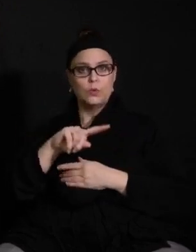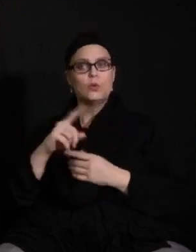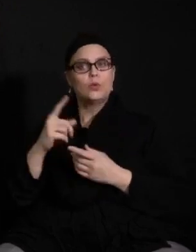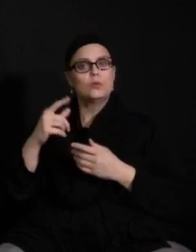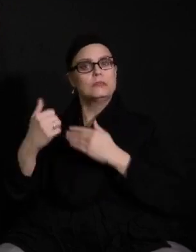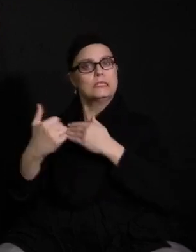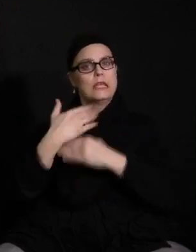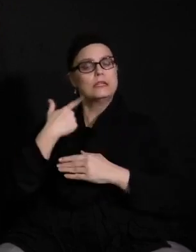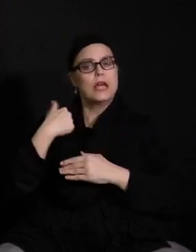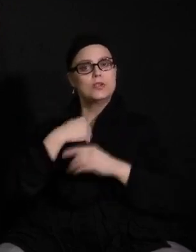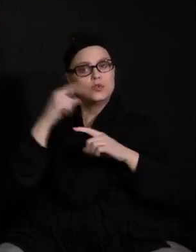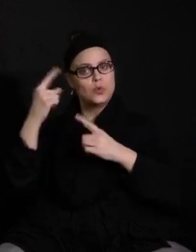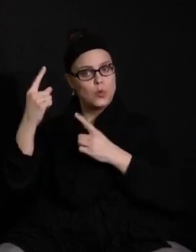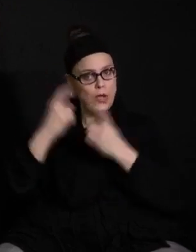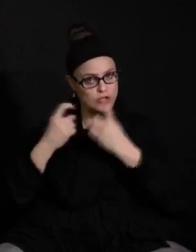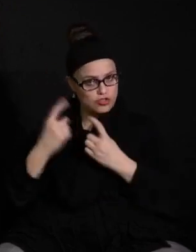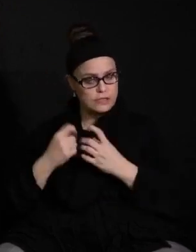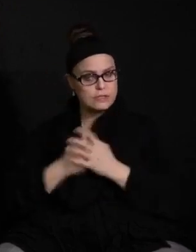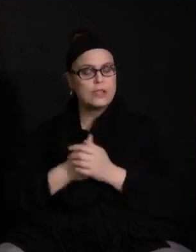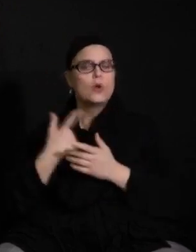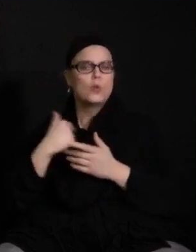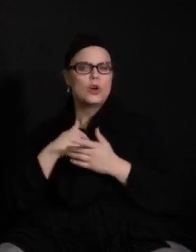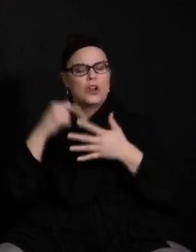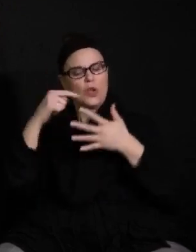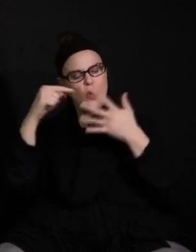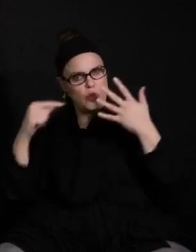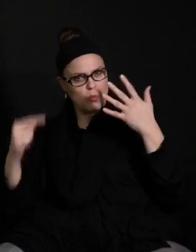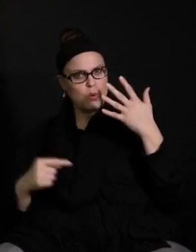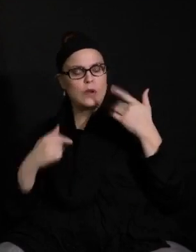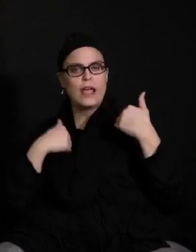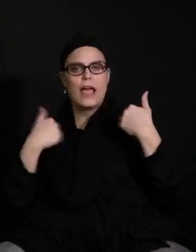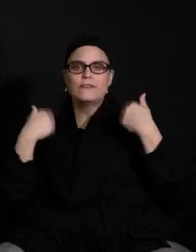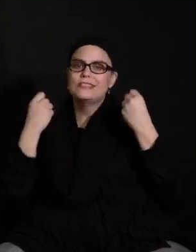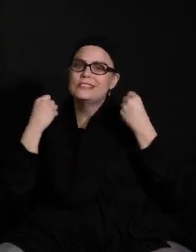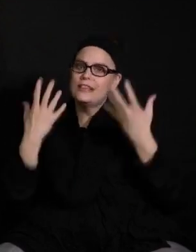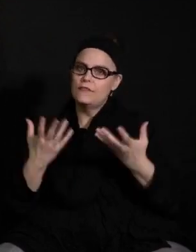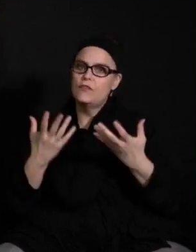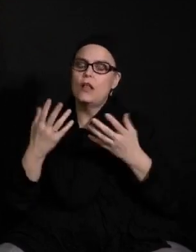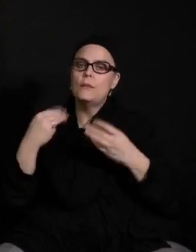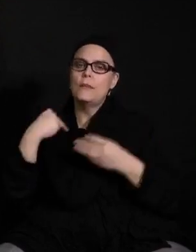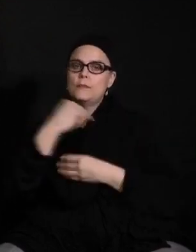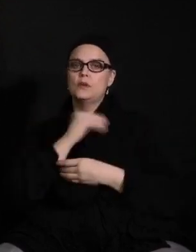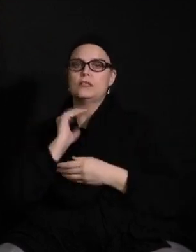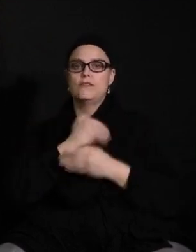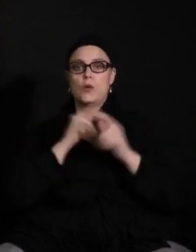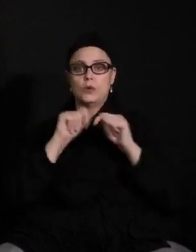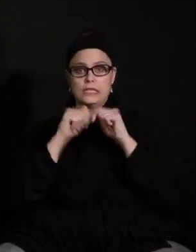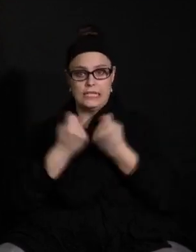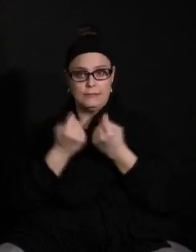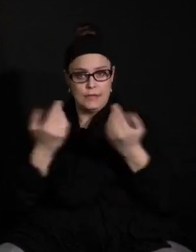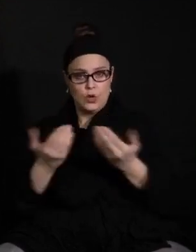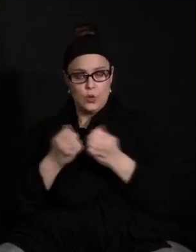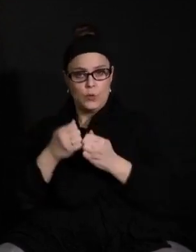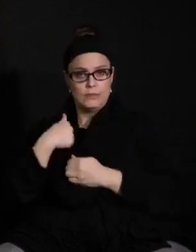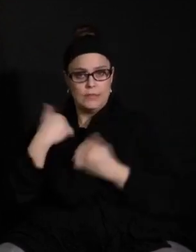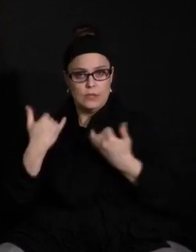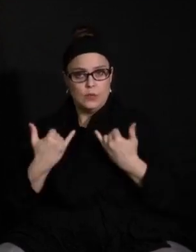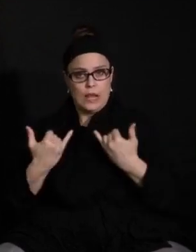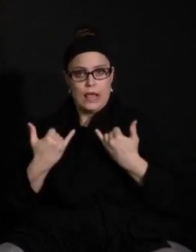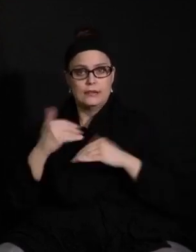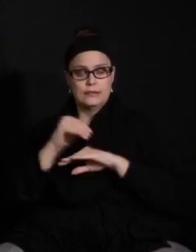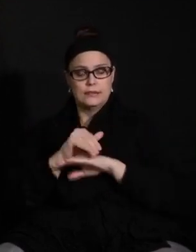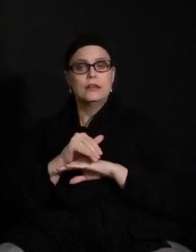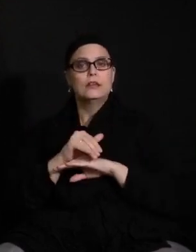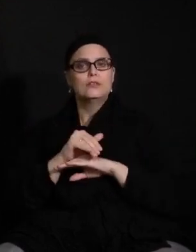with you. And we'll go through this and I've got several members of our team that are joining me tonight to help share some of their